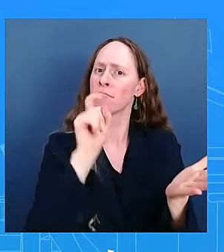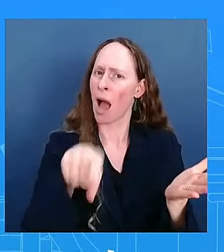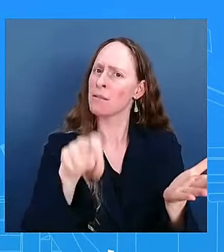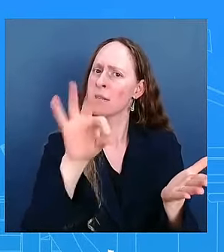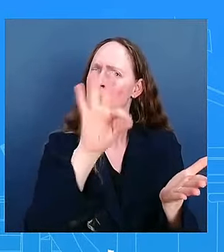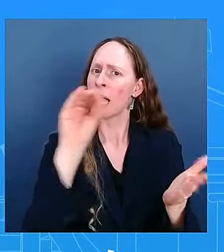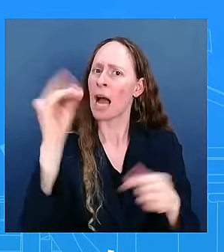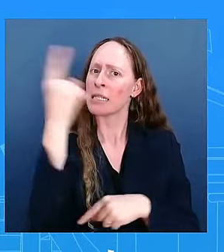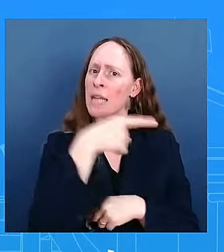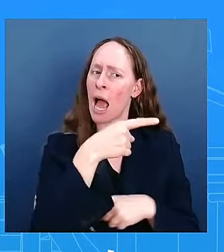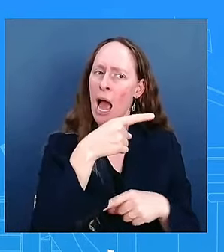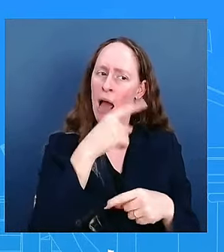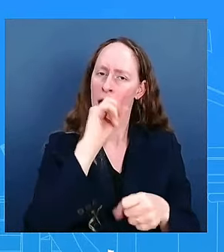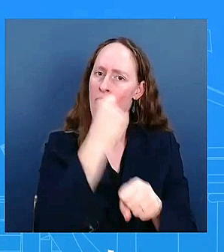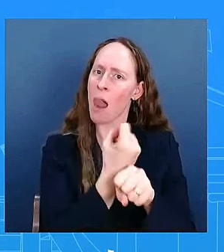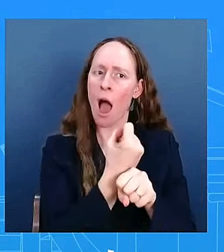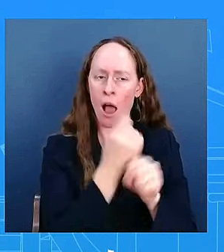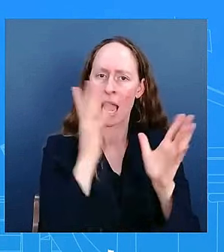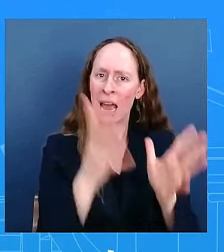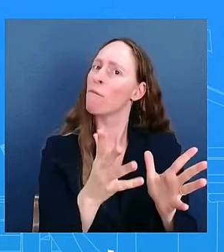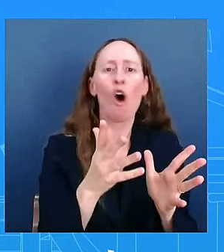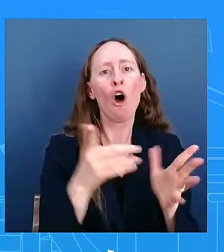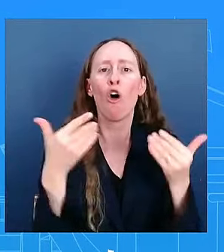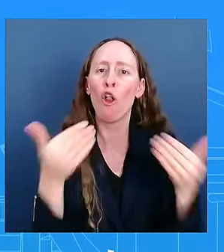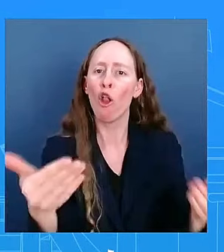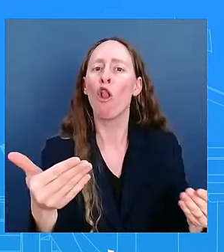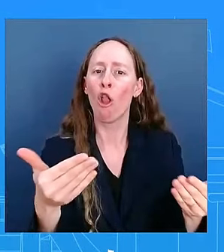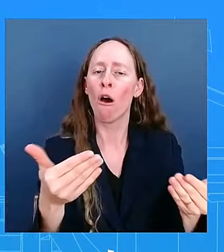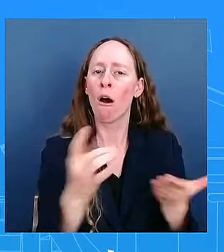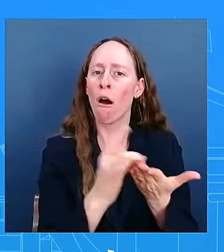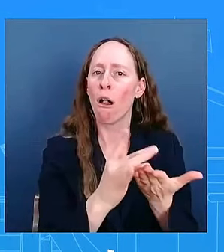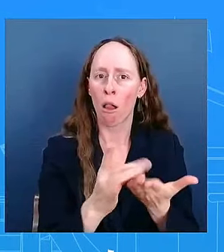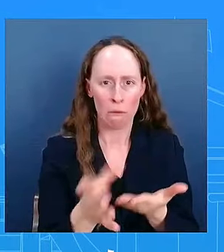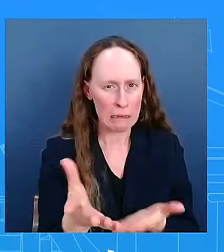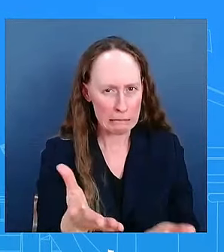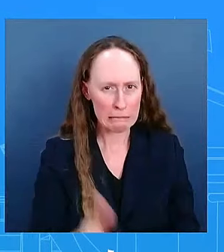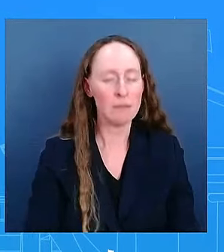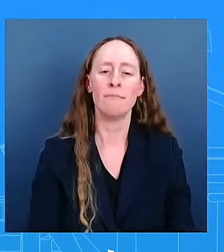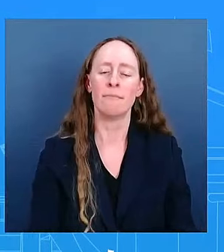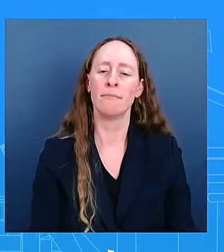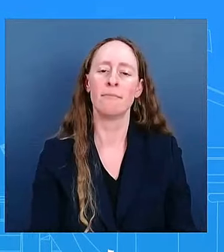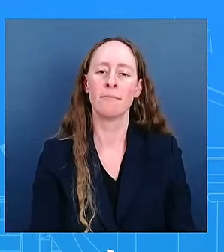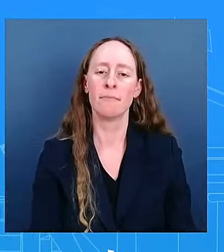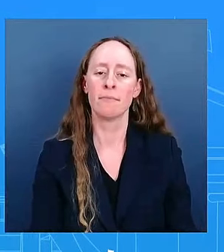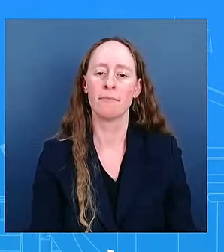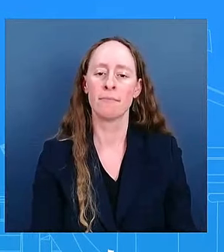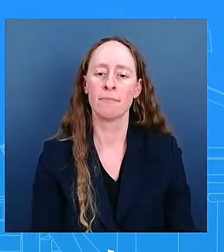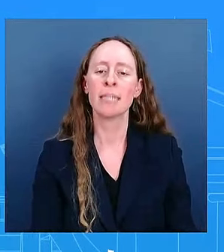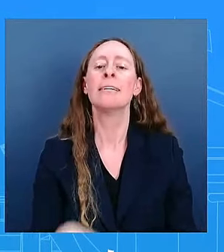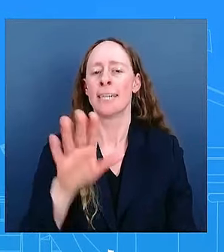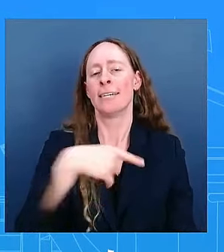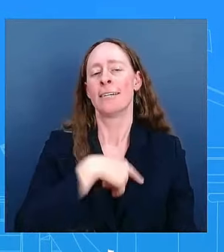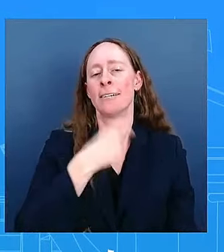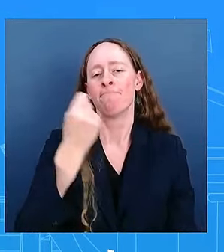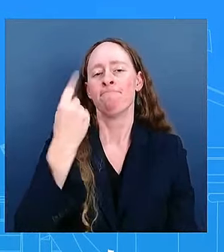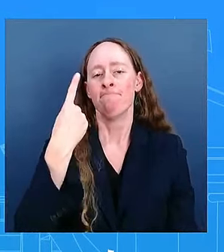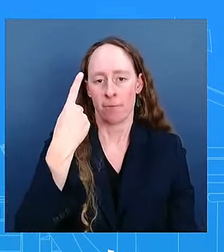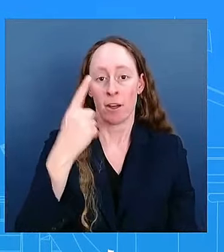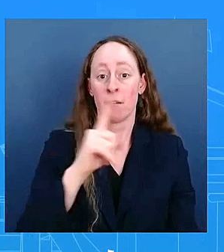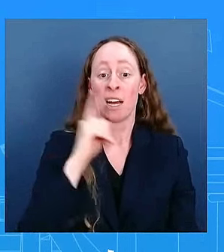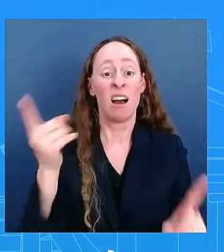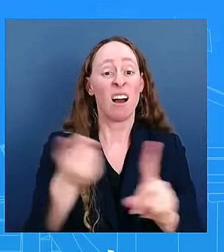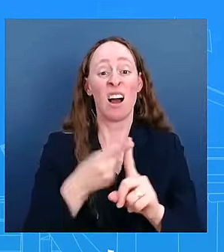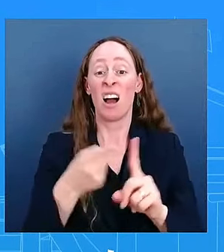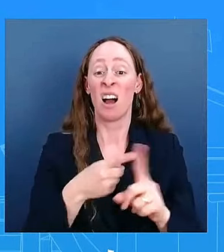So look, it's very similar to how I answered Willie's question, but I'll start off with this saying, it is already illegal.